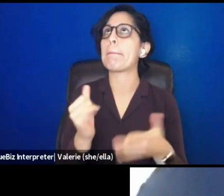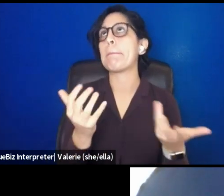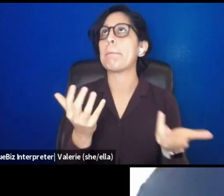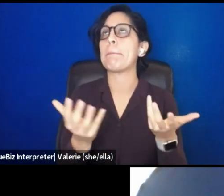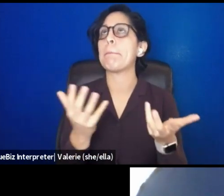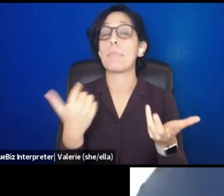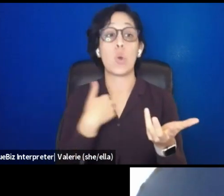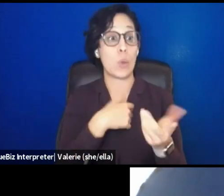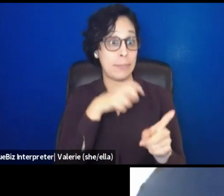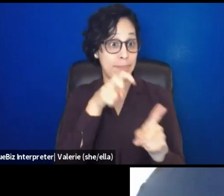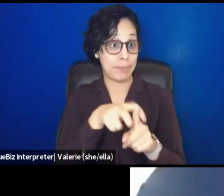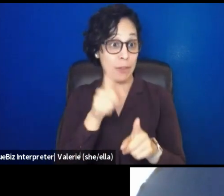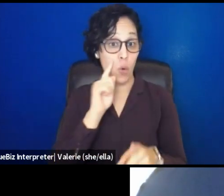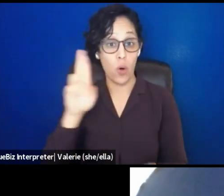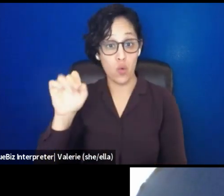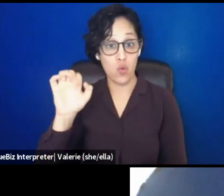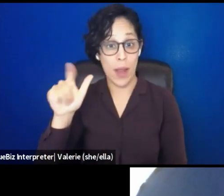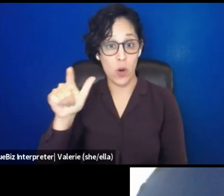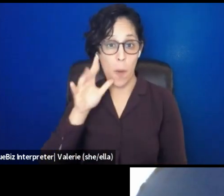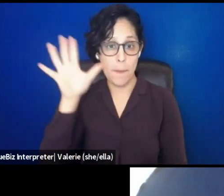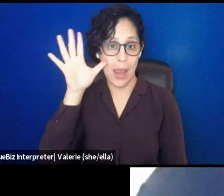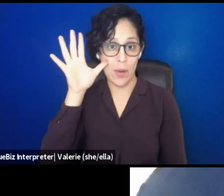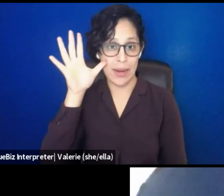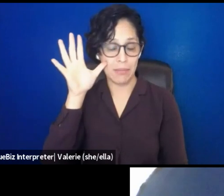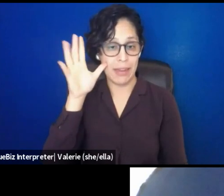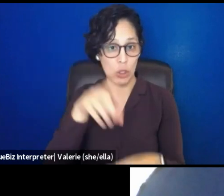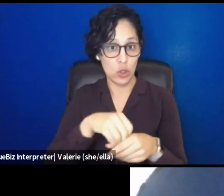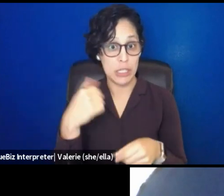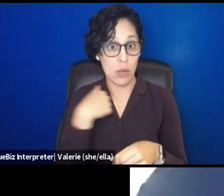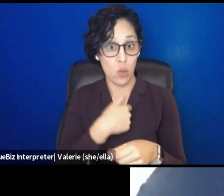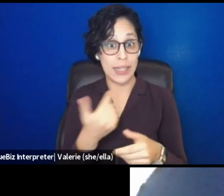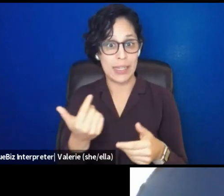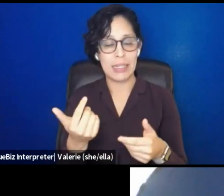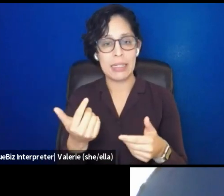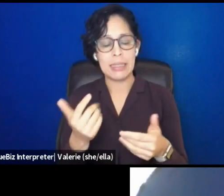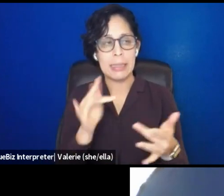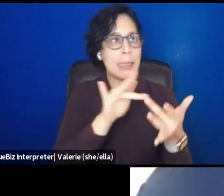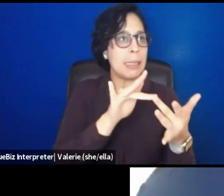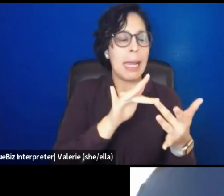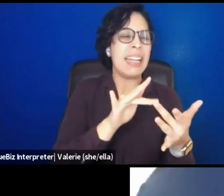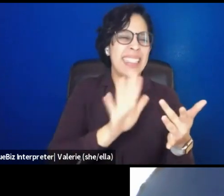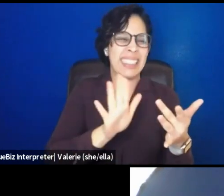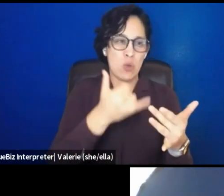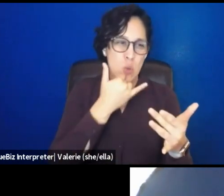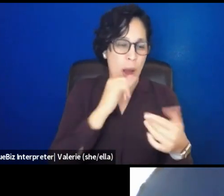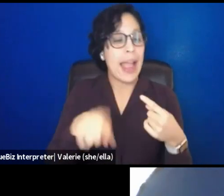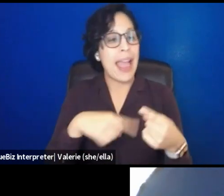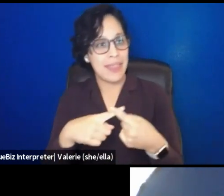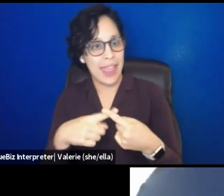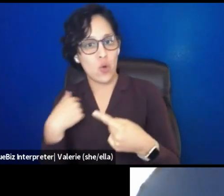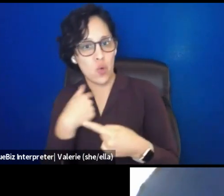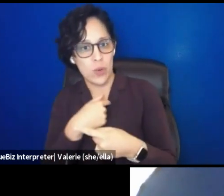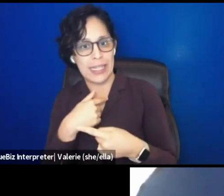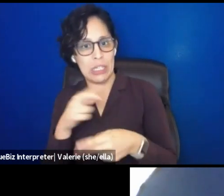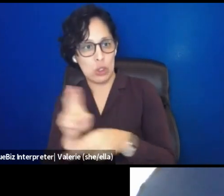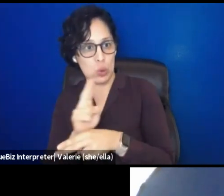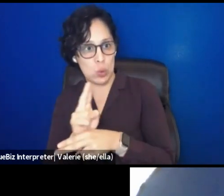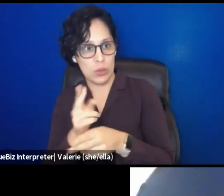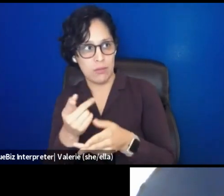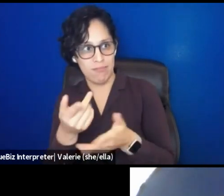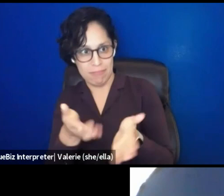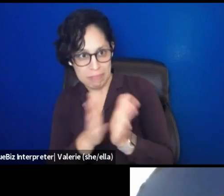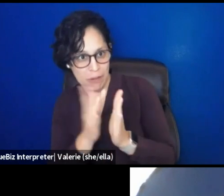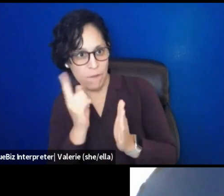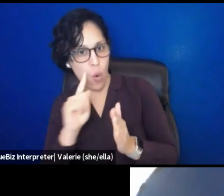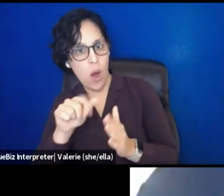went to for our radical parent inclusion that now we've gone back to for our international theater makers award. And that's what worked for them. Like, it's just kind of throwing some